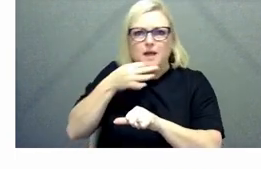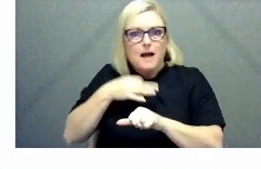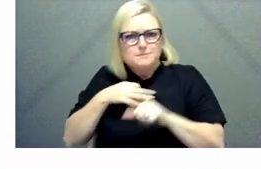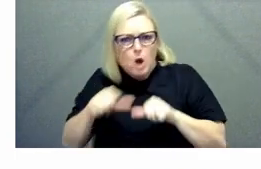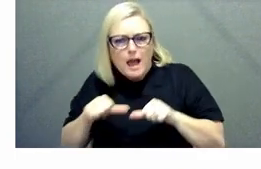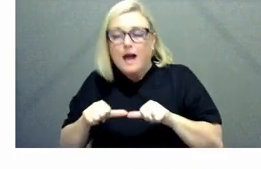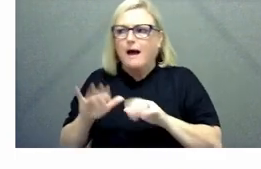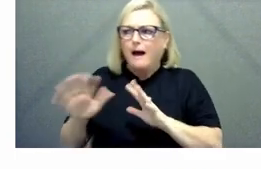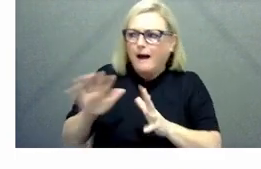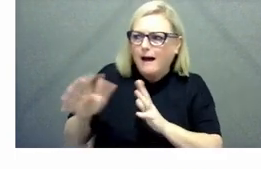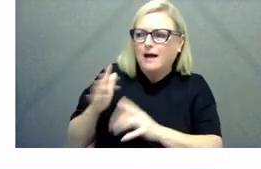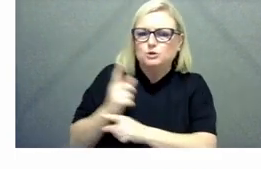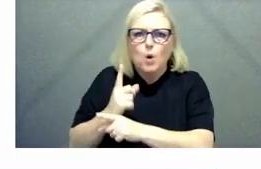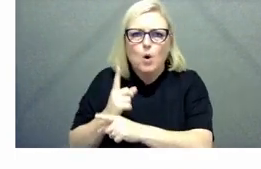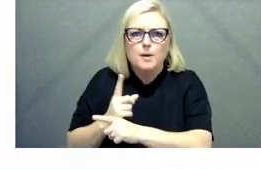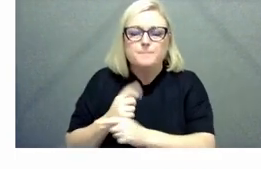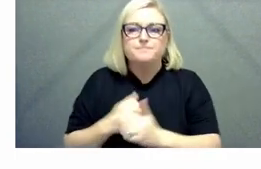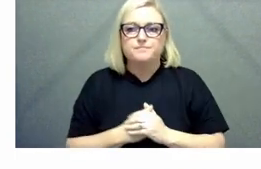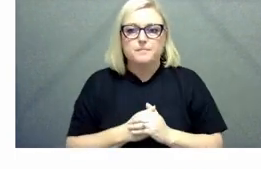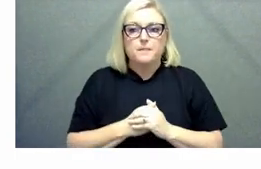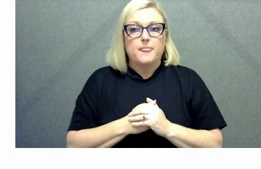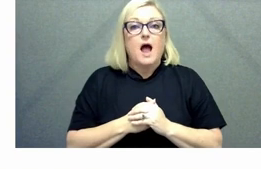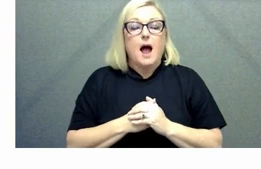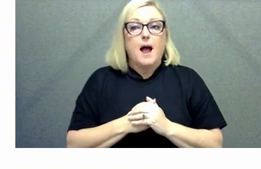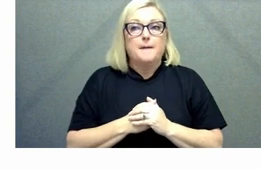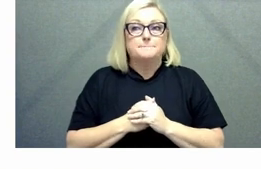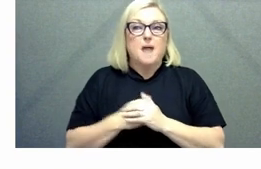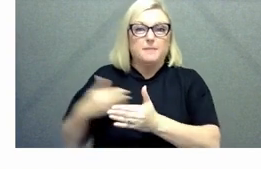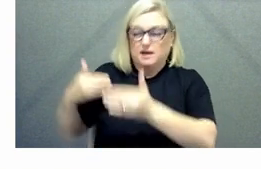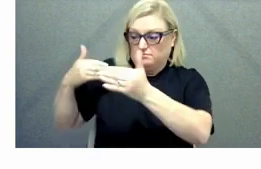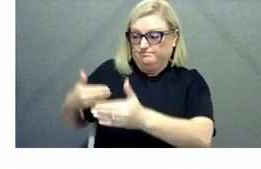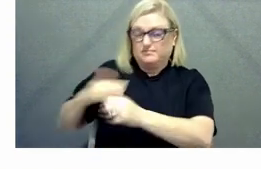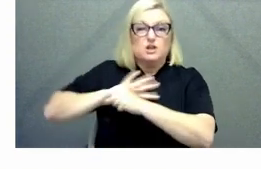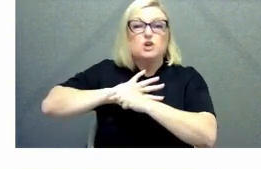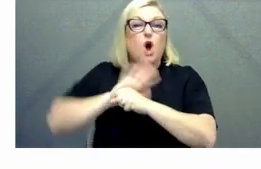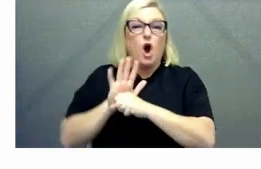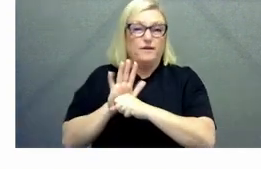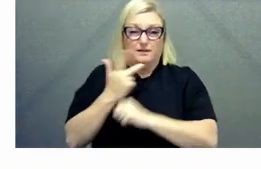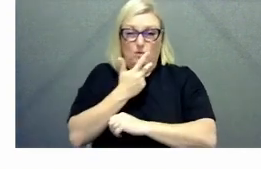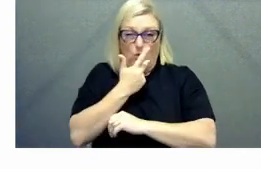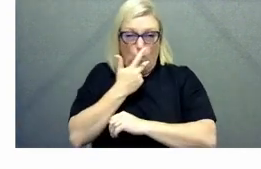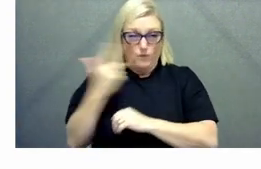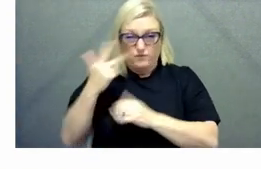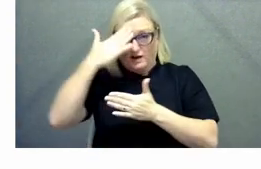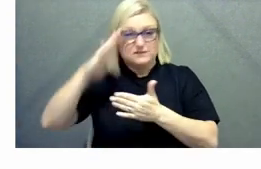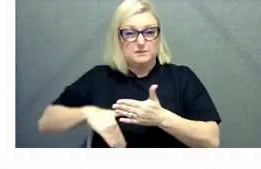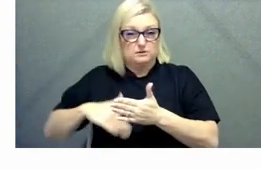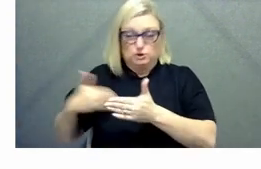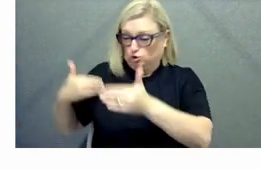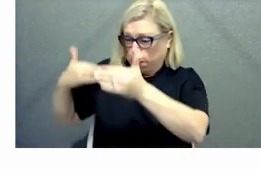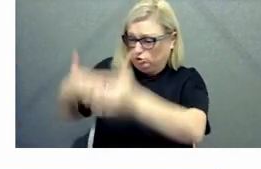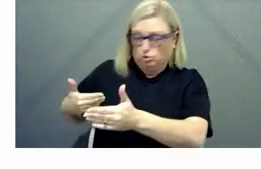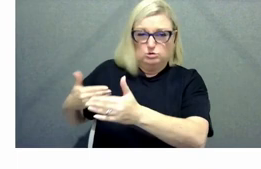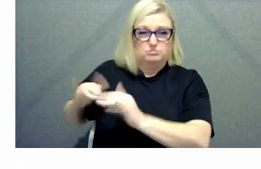um while it was an awful experience to go through it probably has really shored up um the